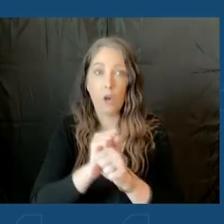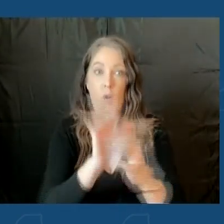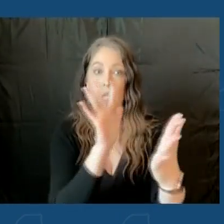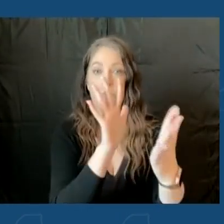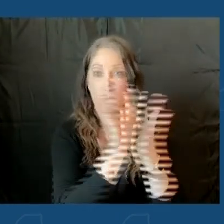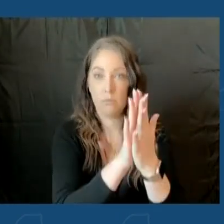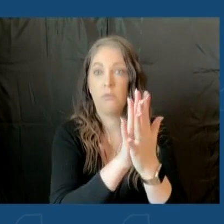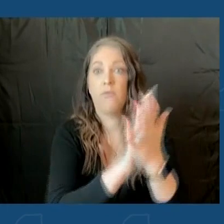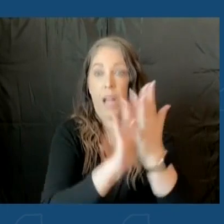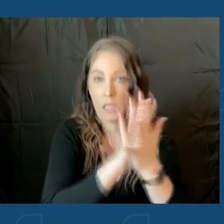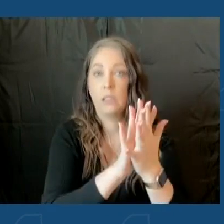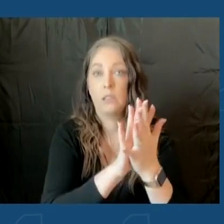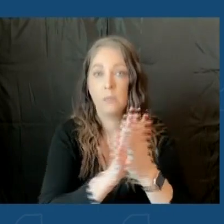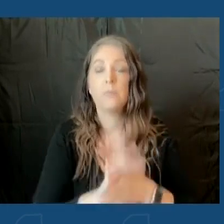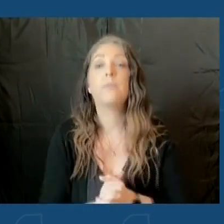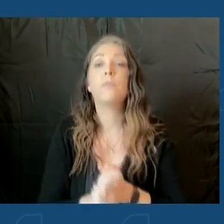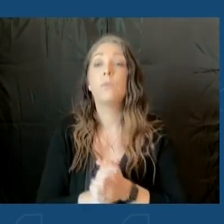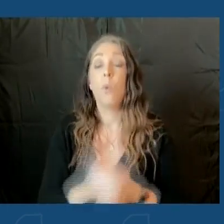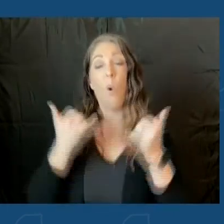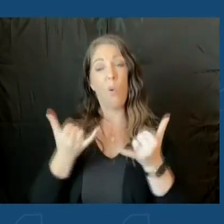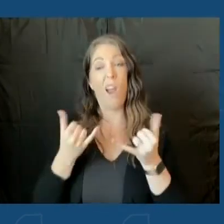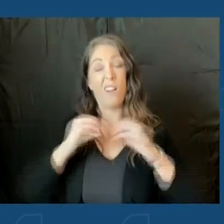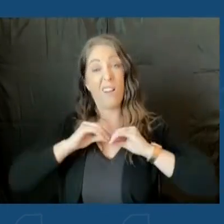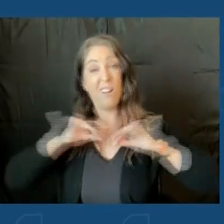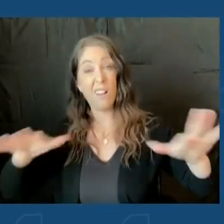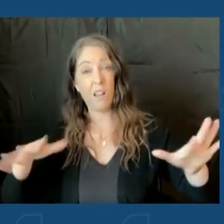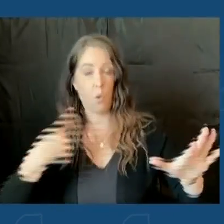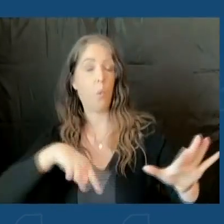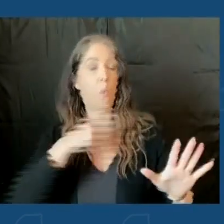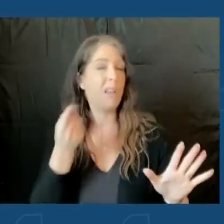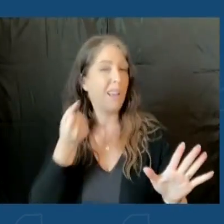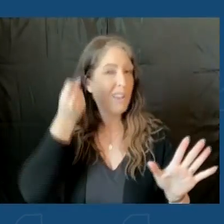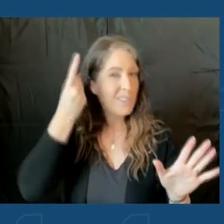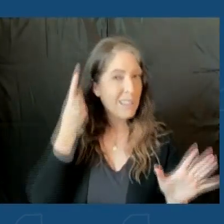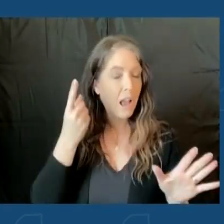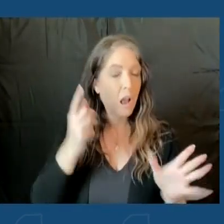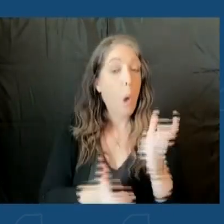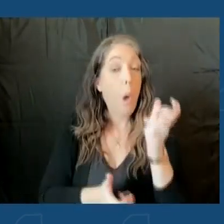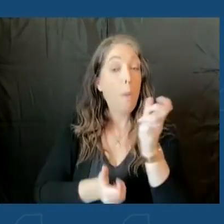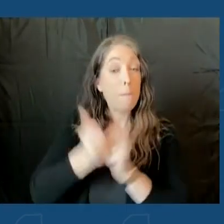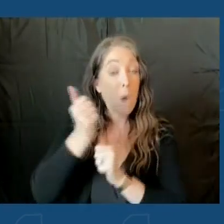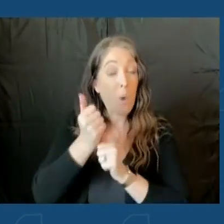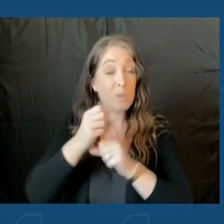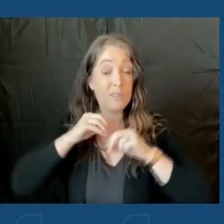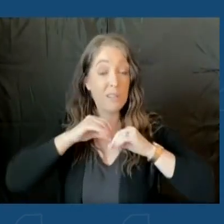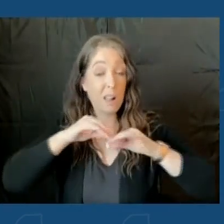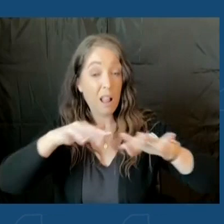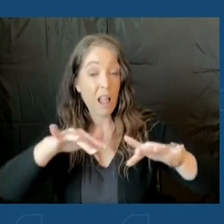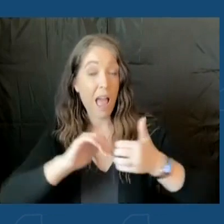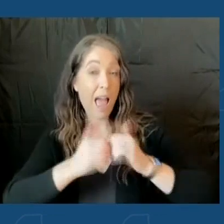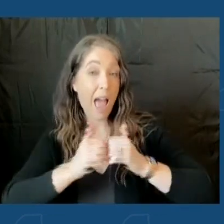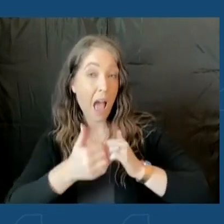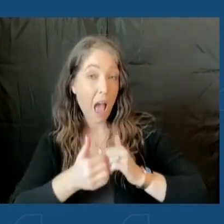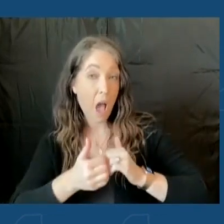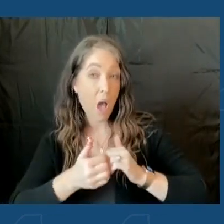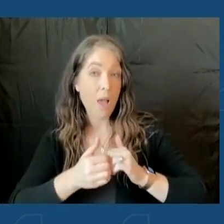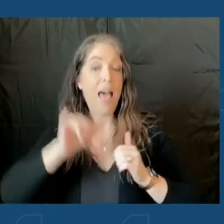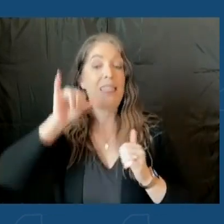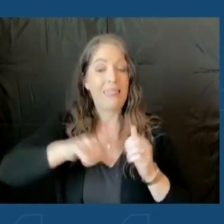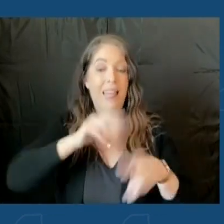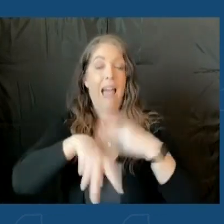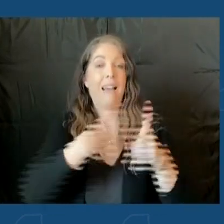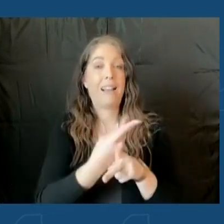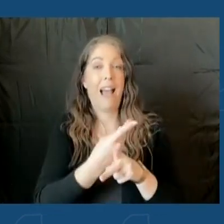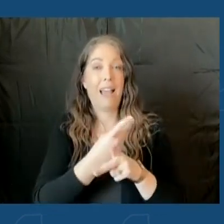So in the current outbreak, we understand most of the transmission is occurring through that contact,